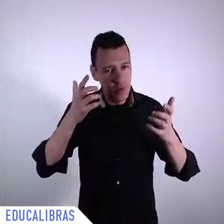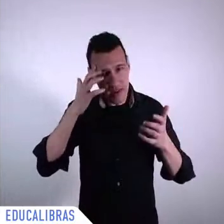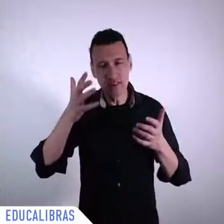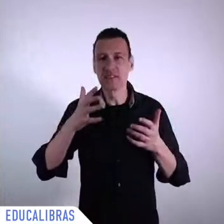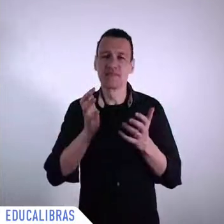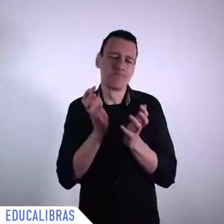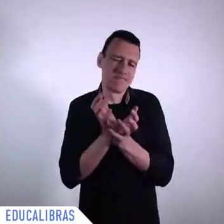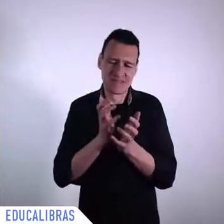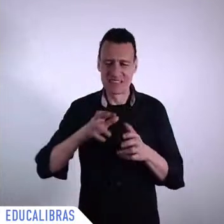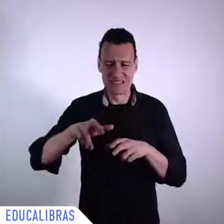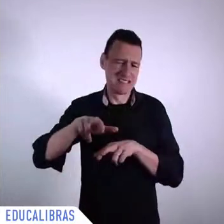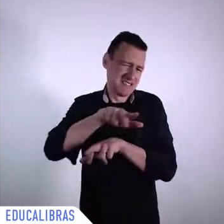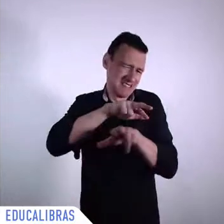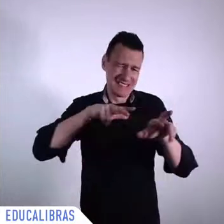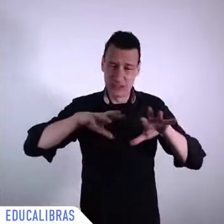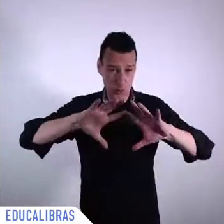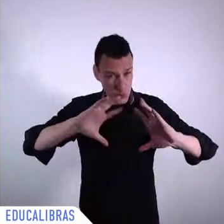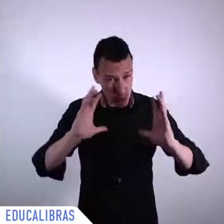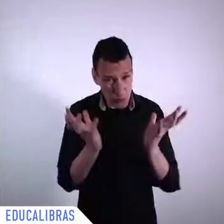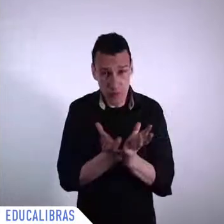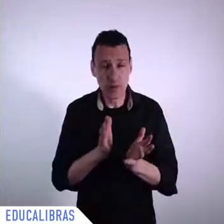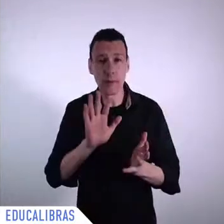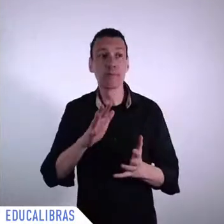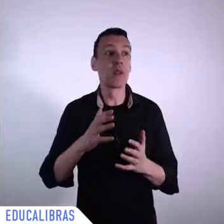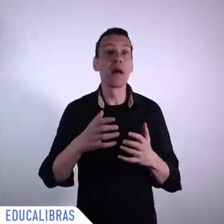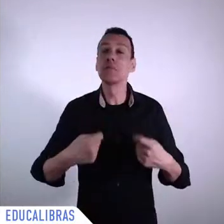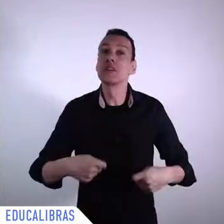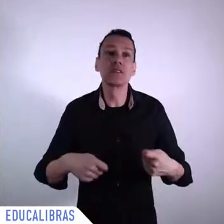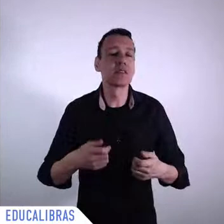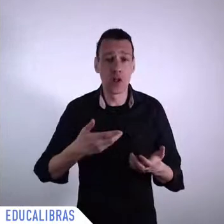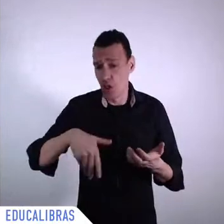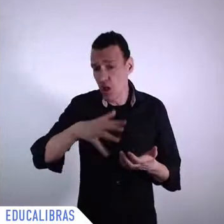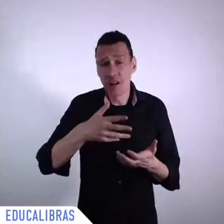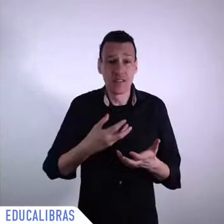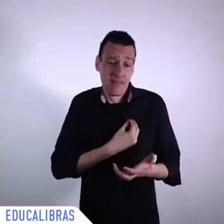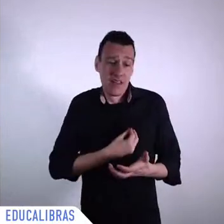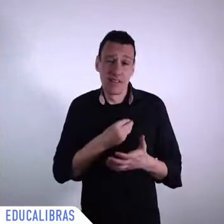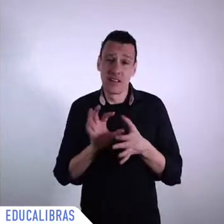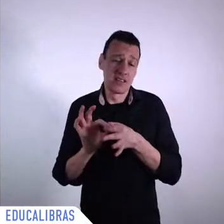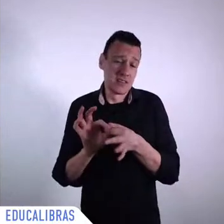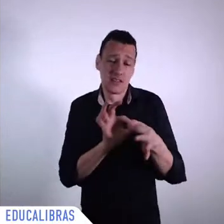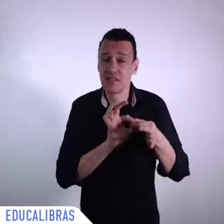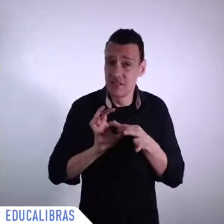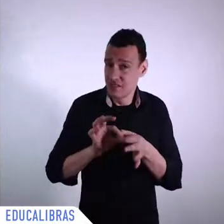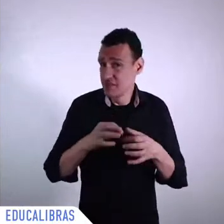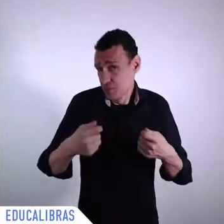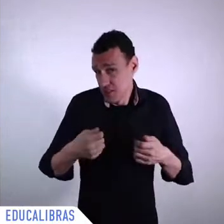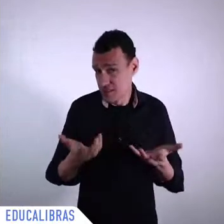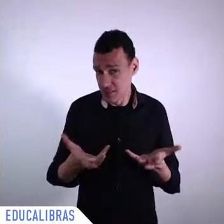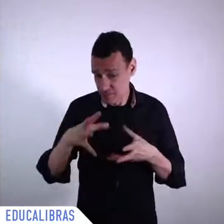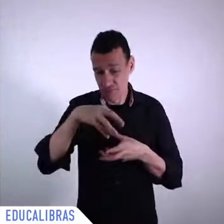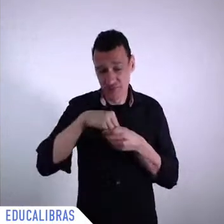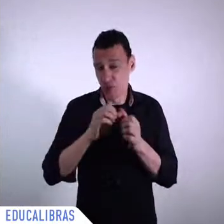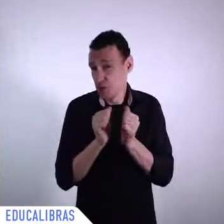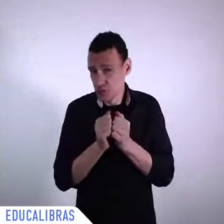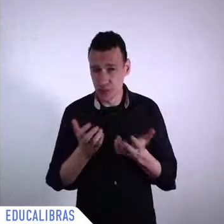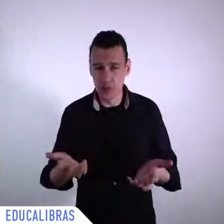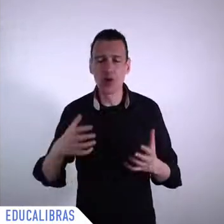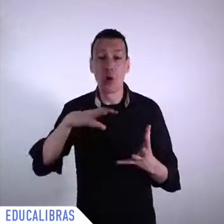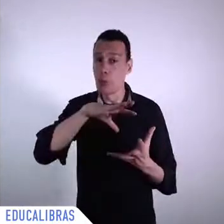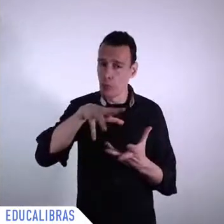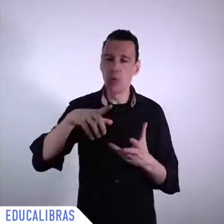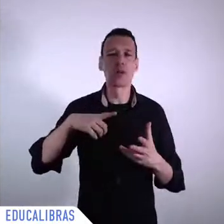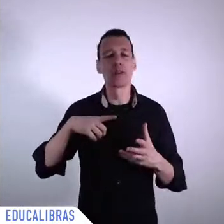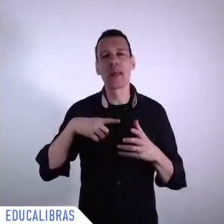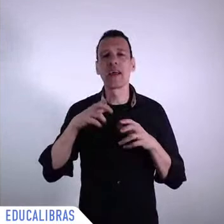very diverse world and I do remember the huge role that Brazil played in this and it